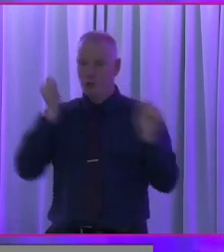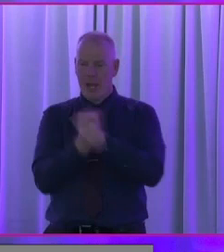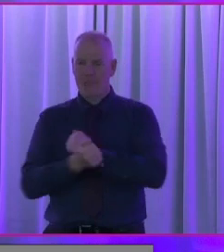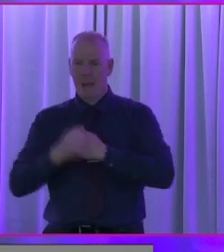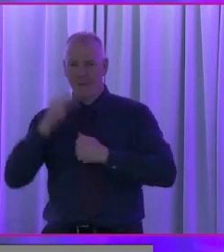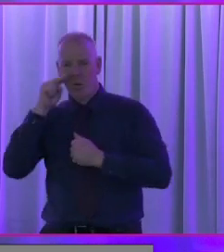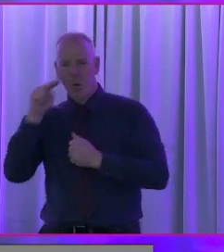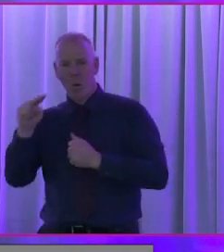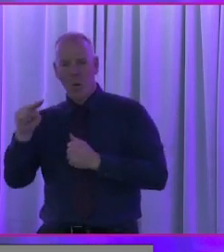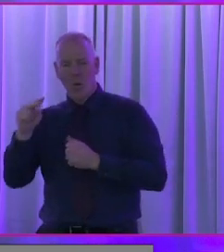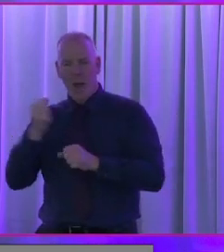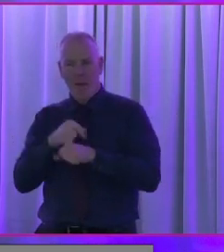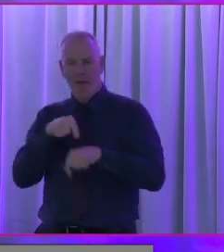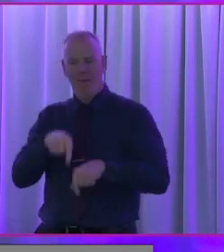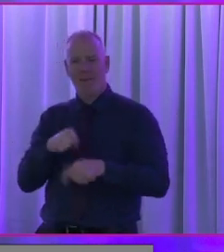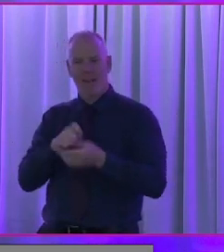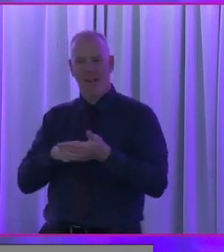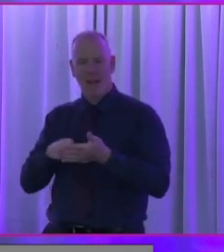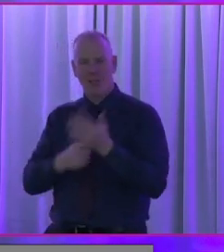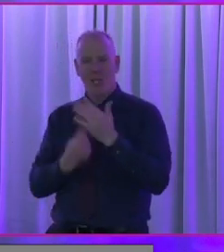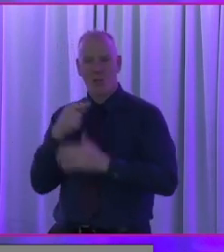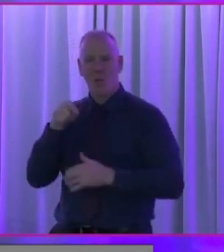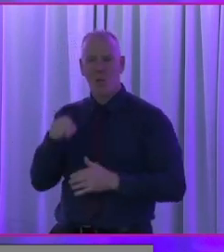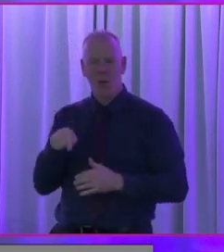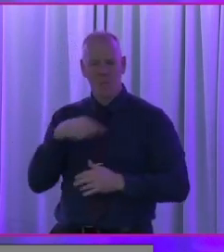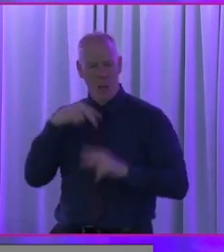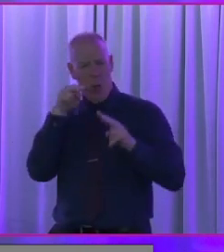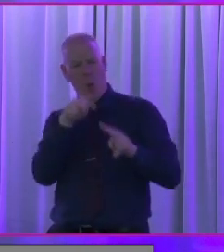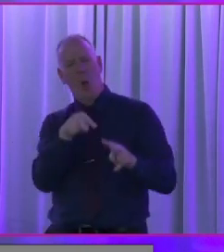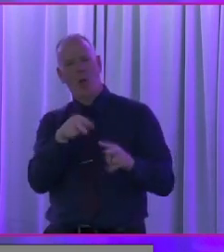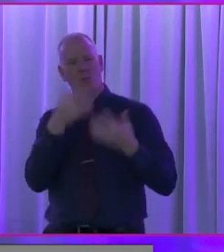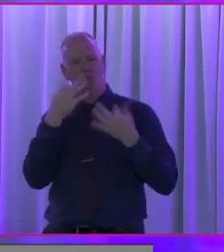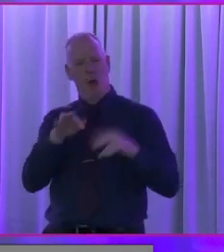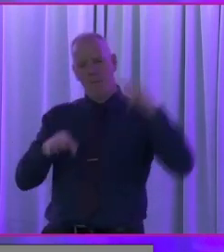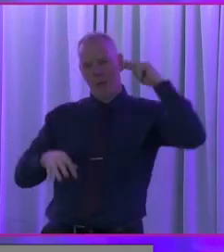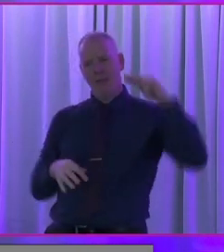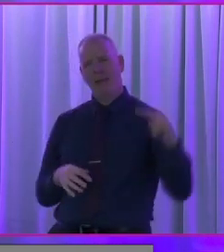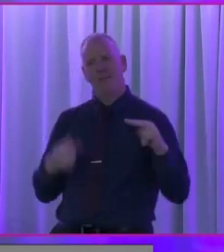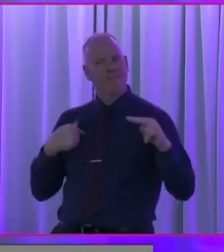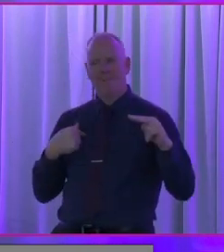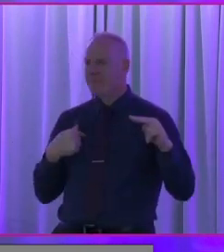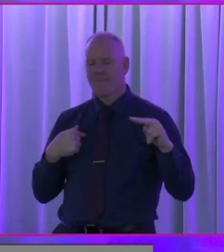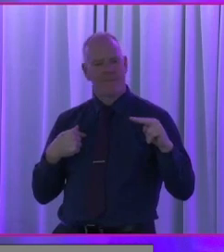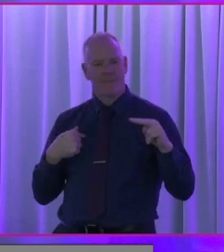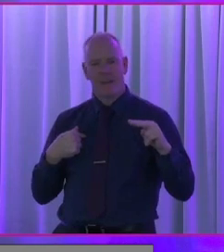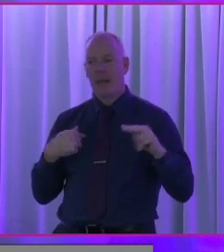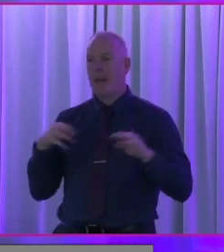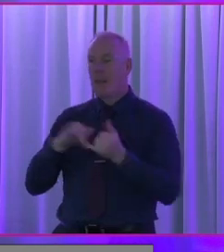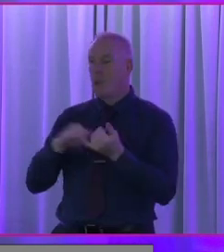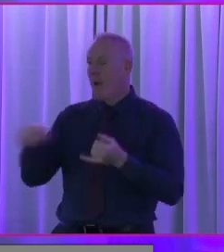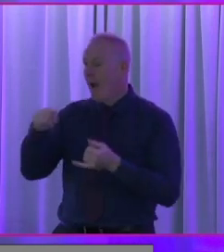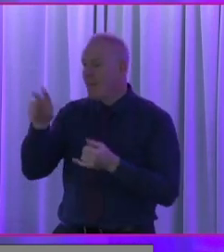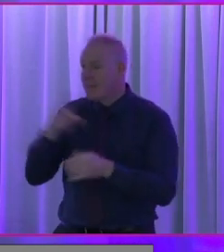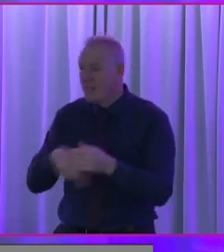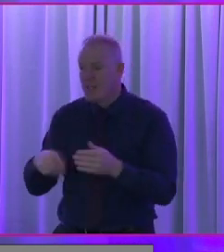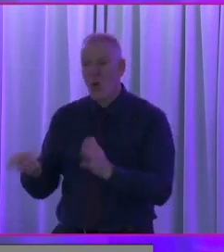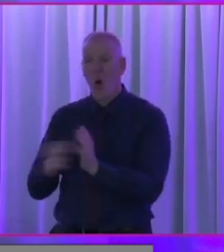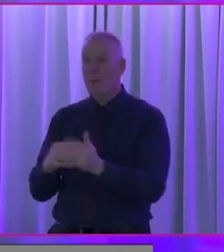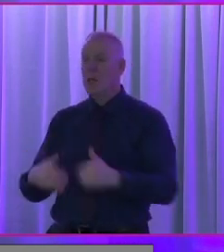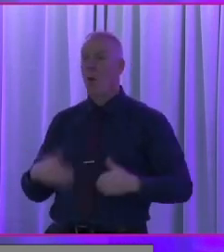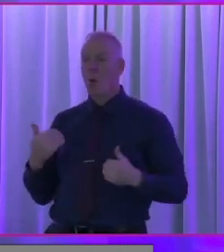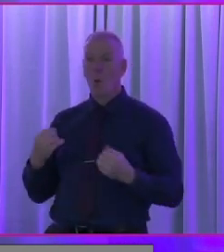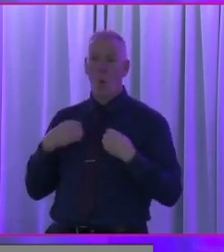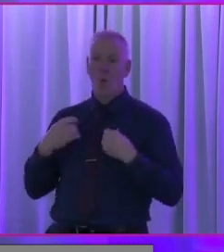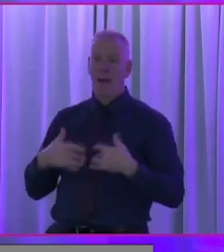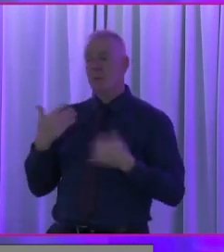about this whole issue. You know, because I've been looking at this from the wrong end of the telescope. People with a disability get up in the morning, they